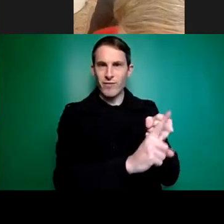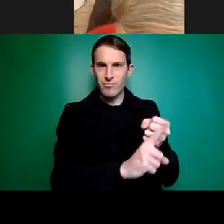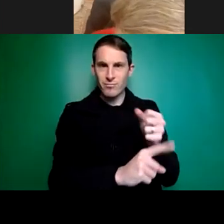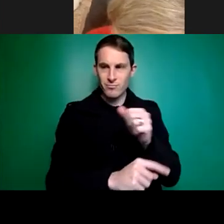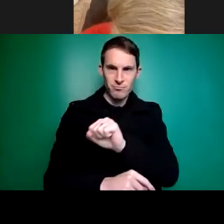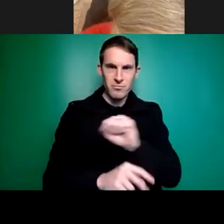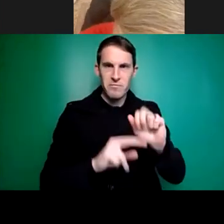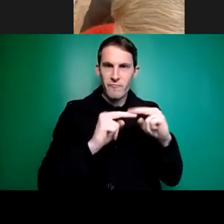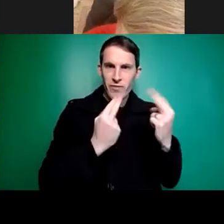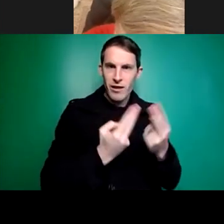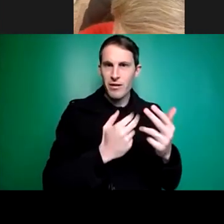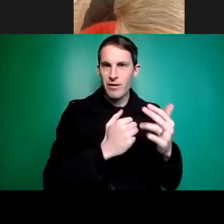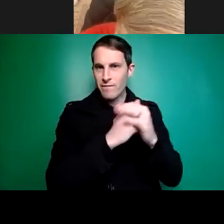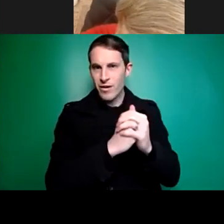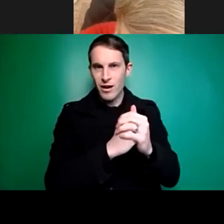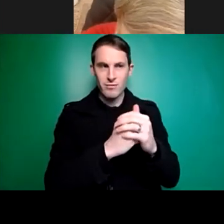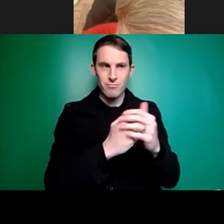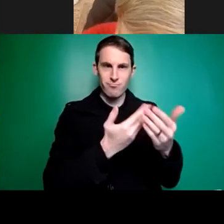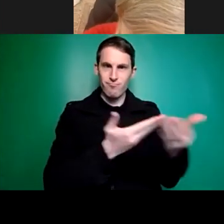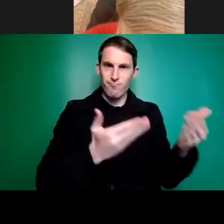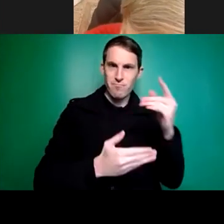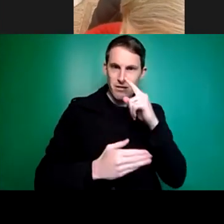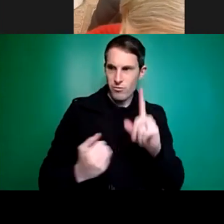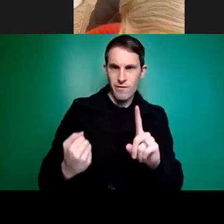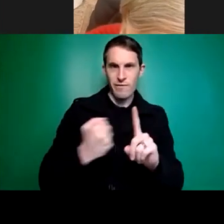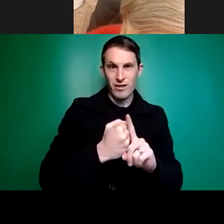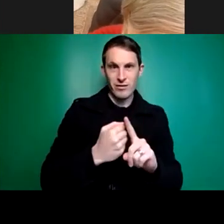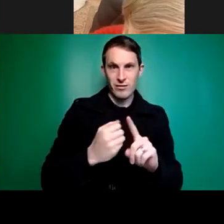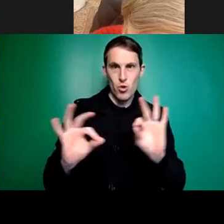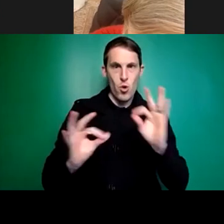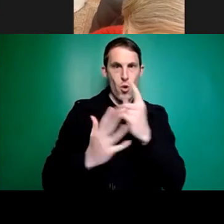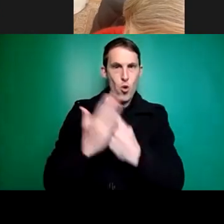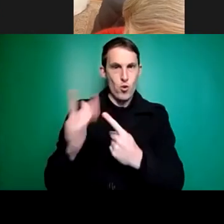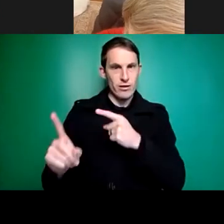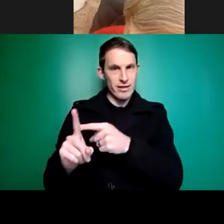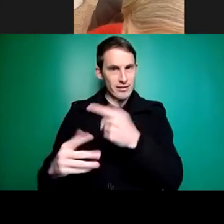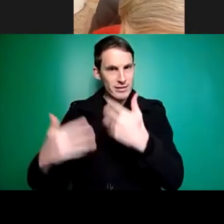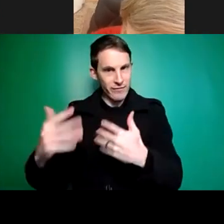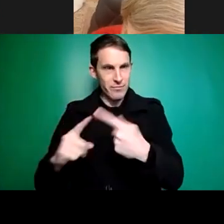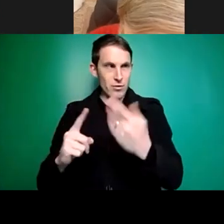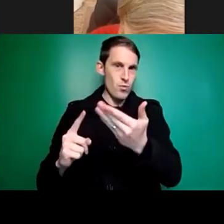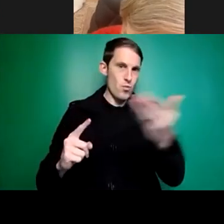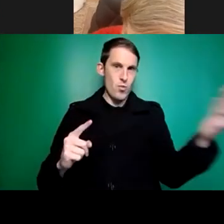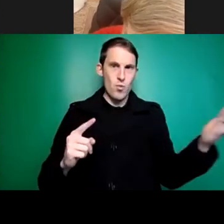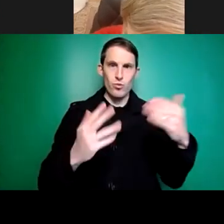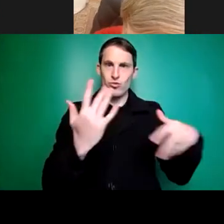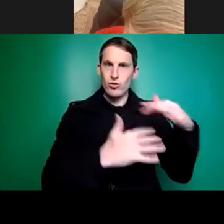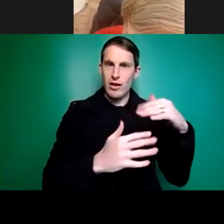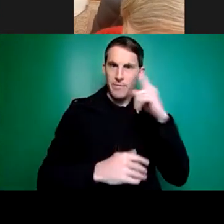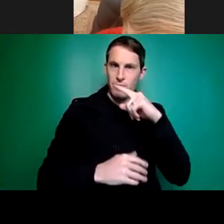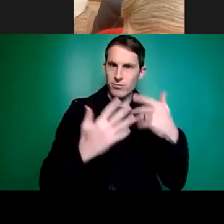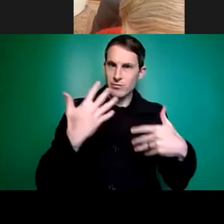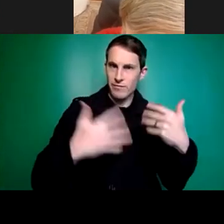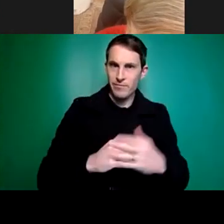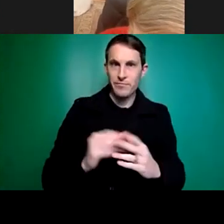experience. So all of society misses out, don't they, Valerie? I think they do, yes, because we know from our